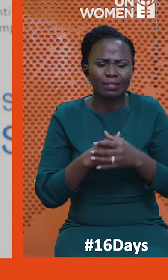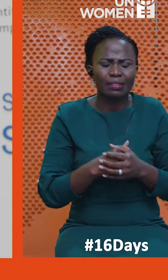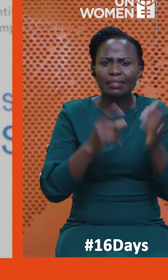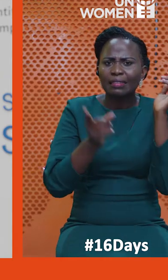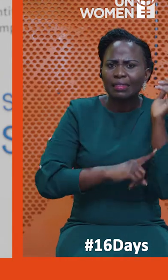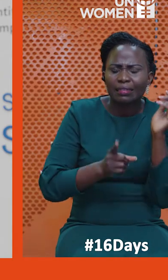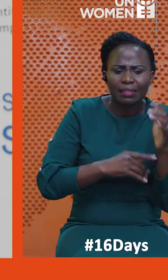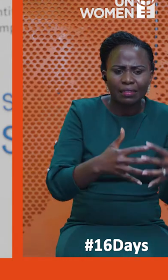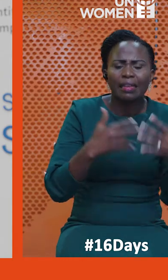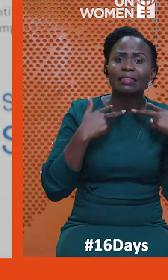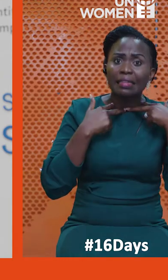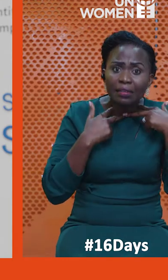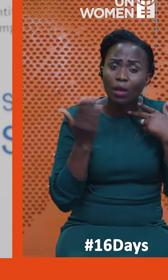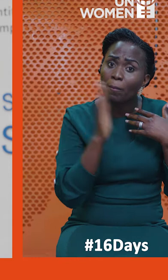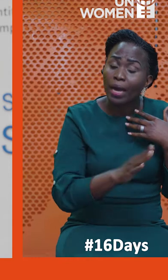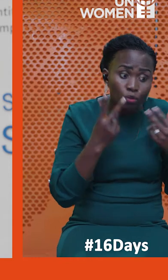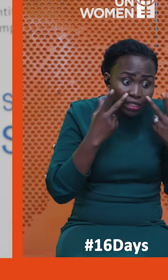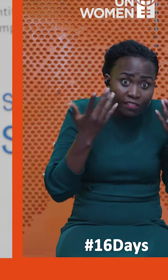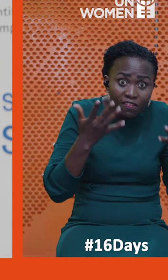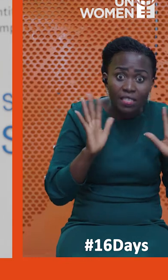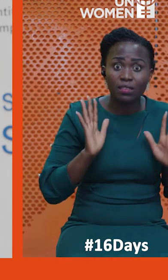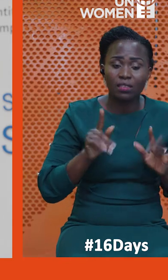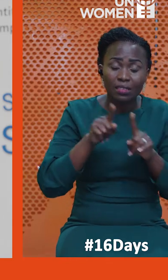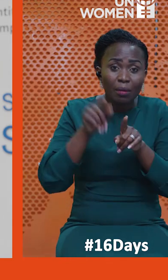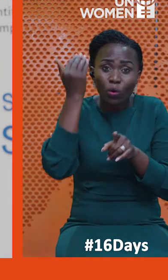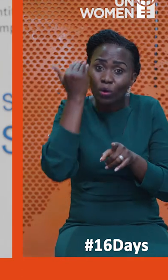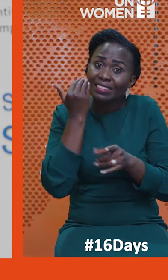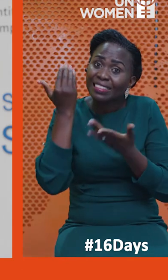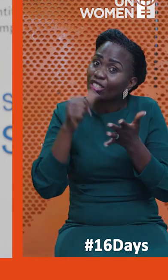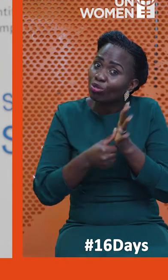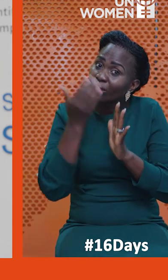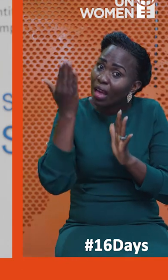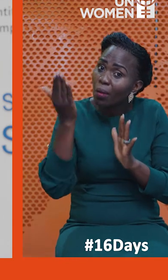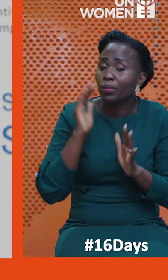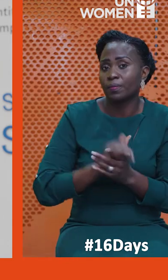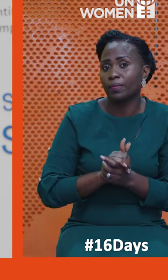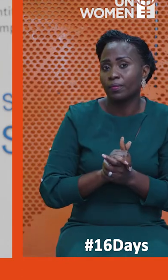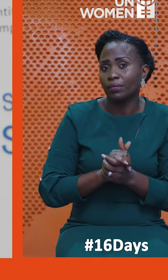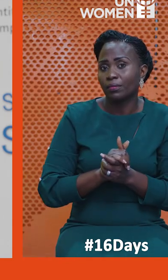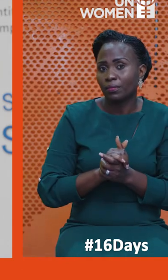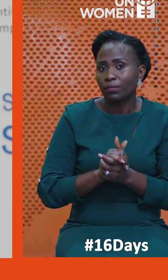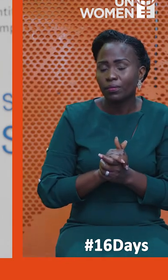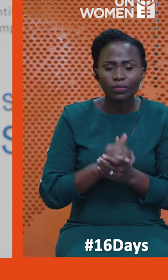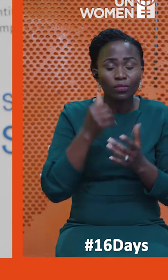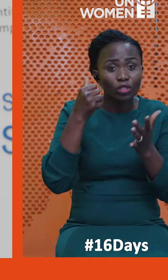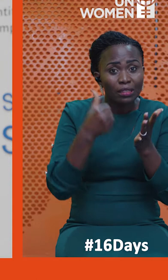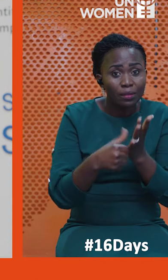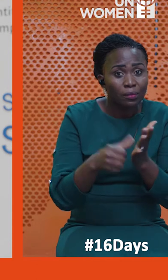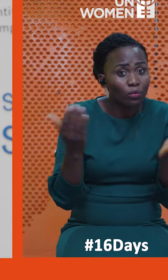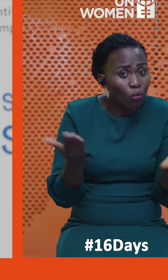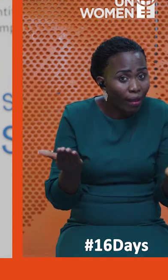the sex slave coming back, it's there, we've seen cases even in court and the biggest